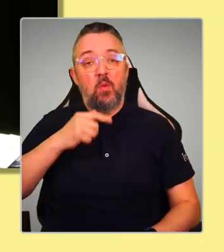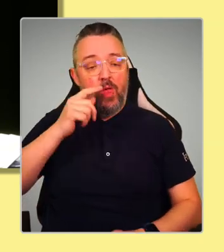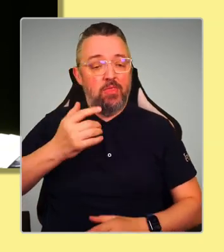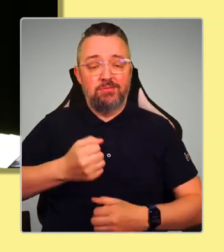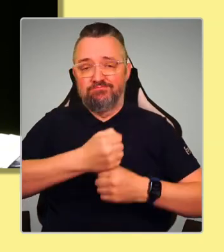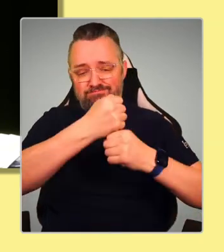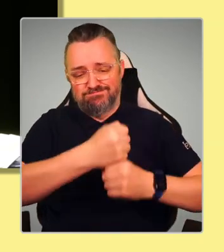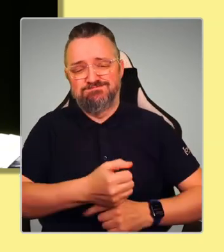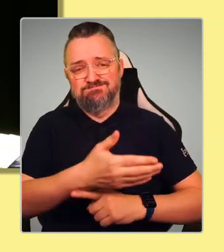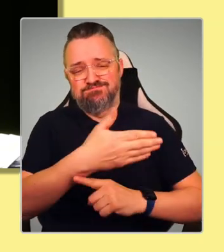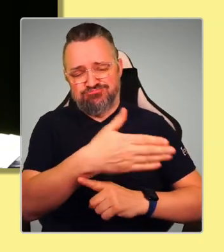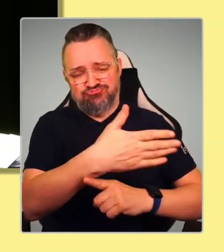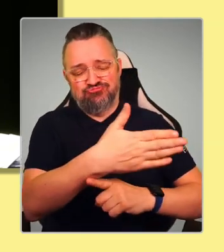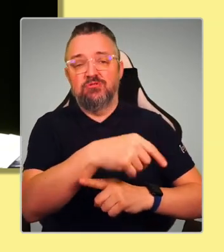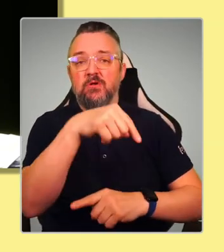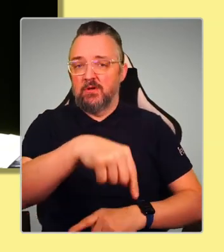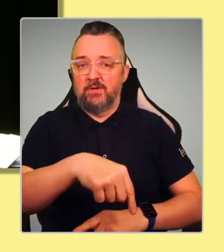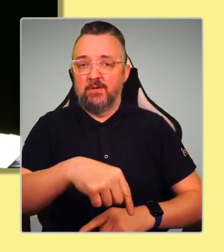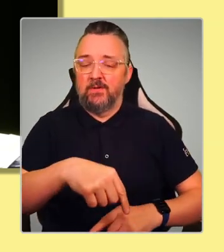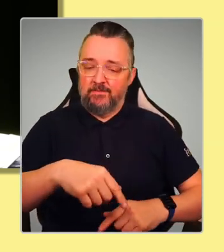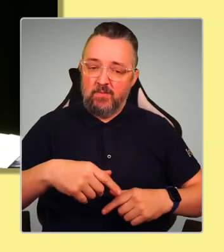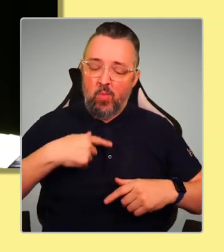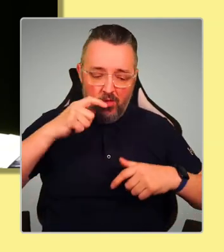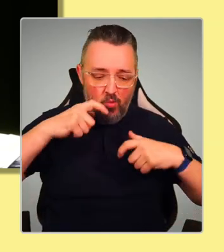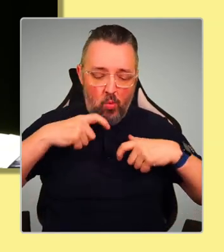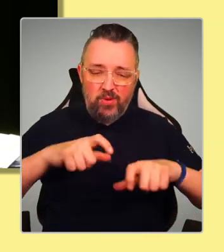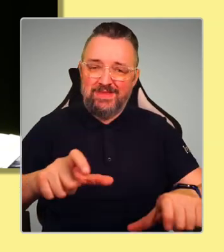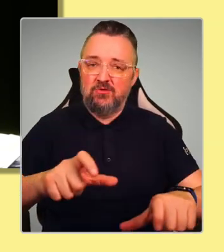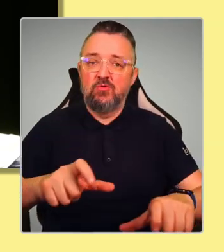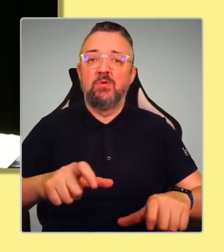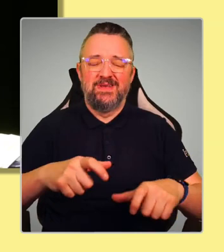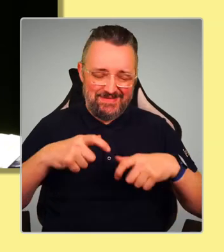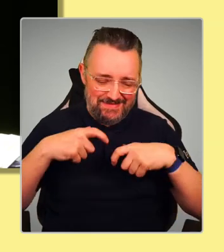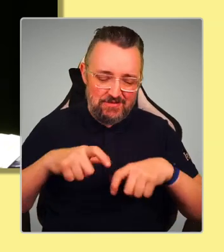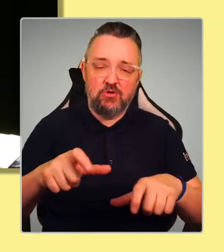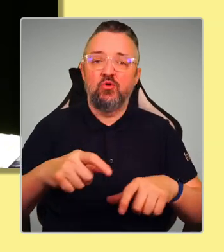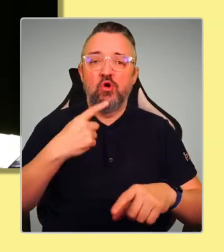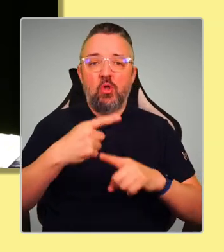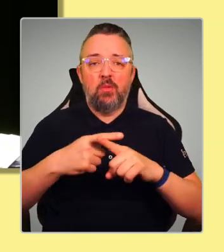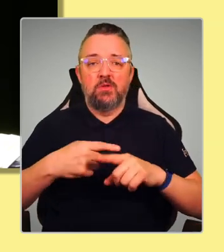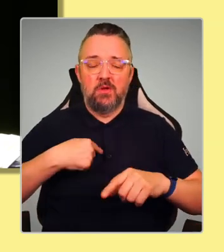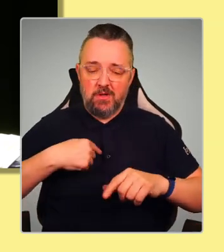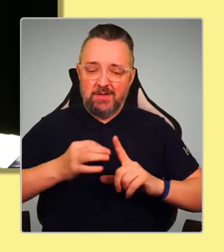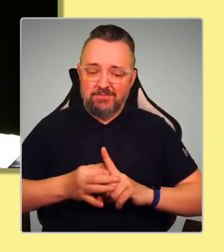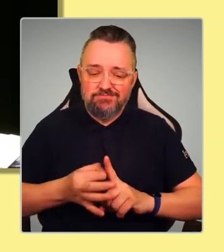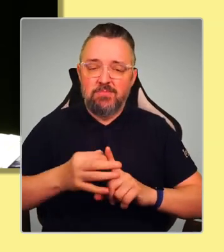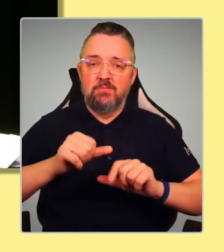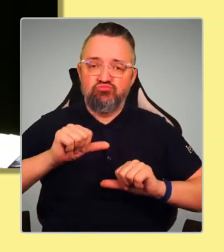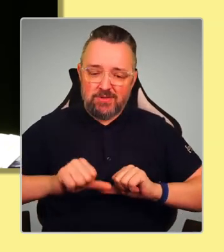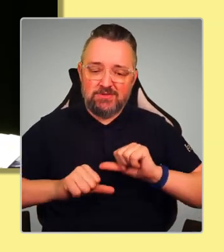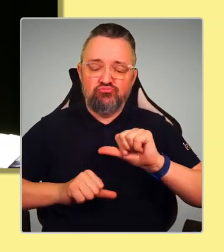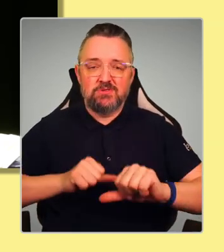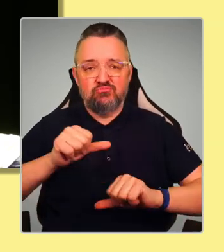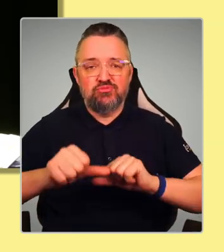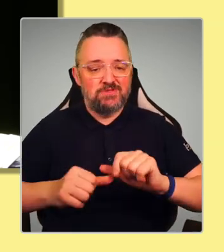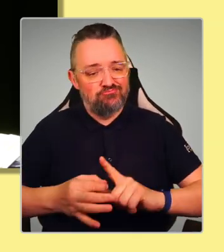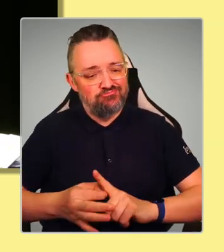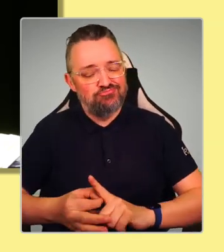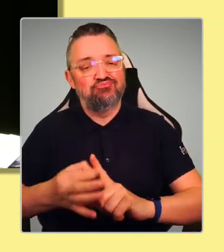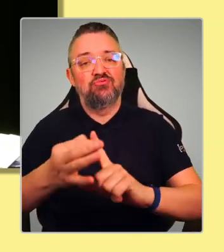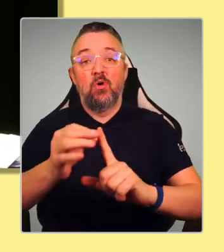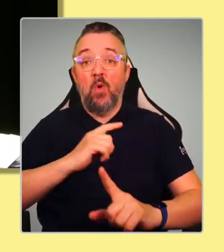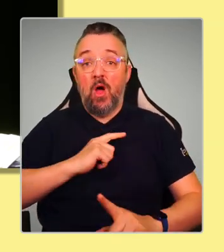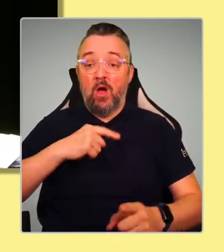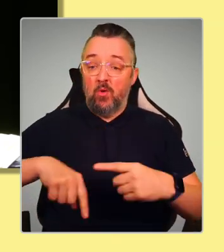ground. I will continue and build upon the progressive agenda of the SNP that has seen us win, as I say, election